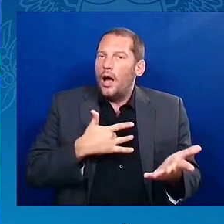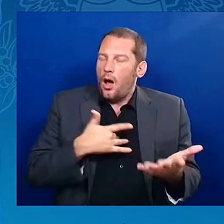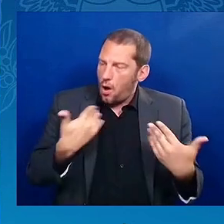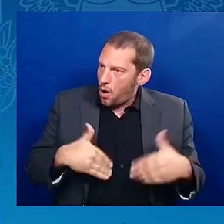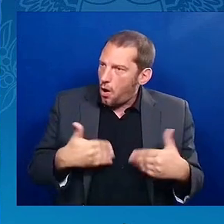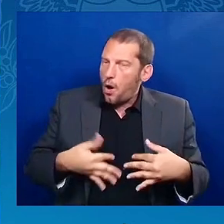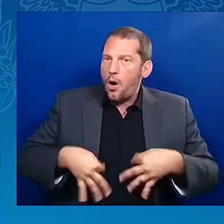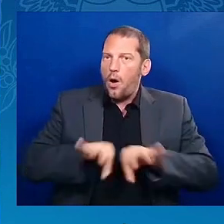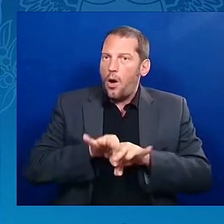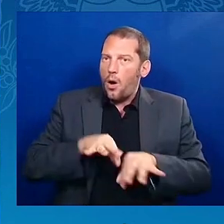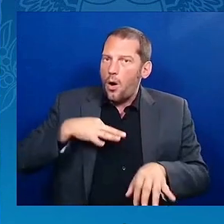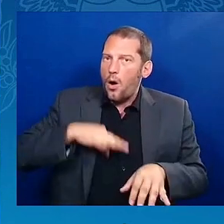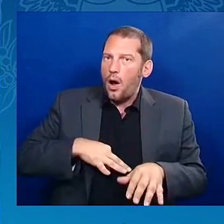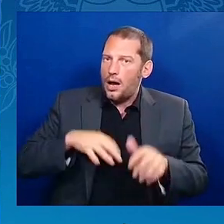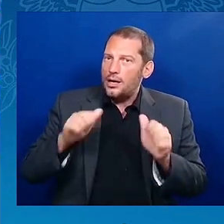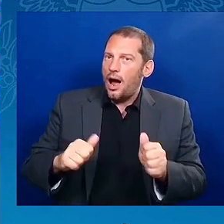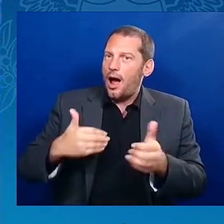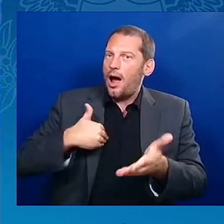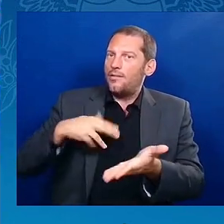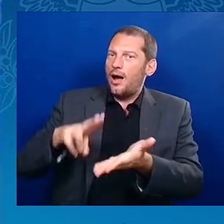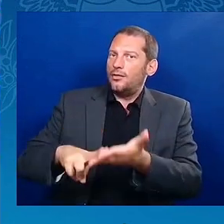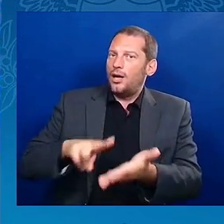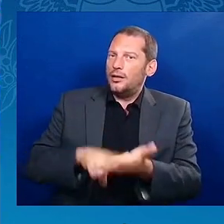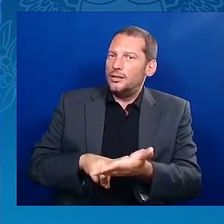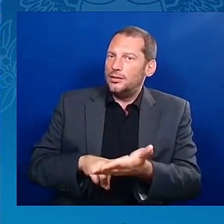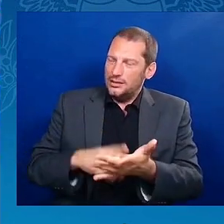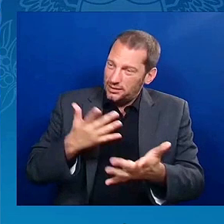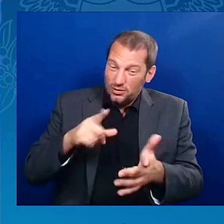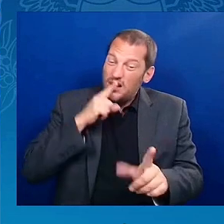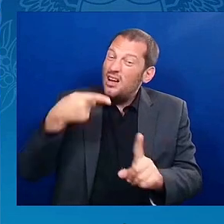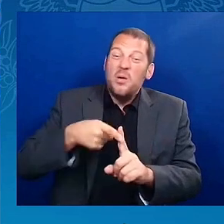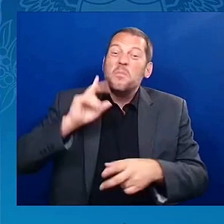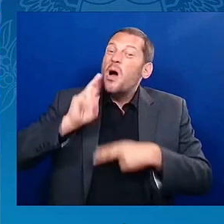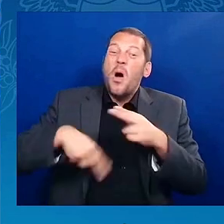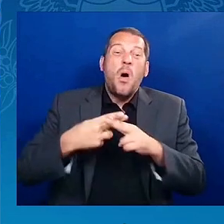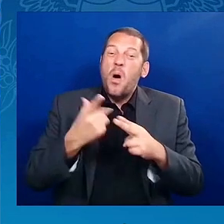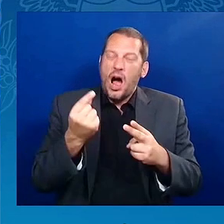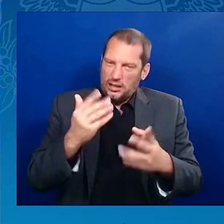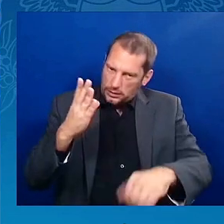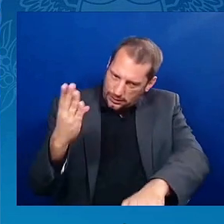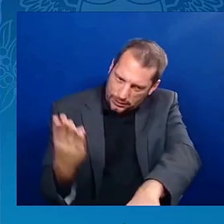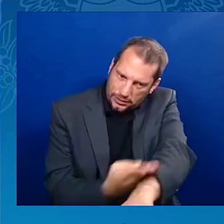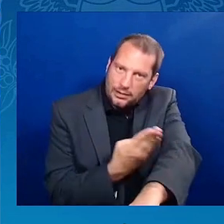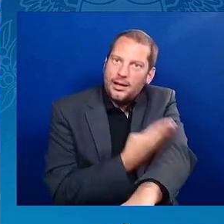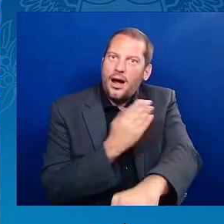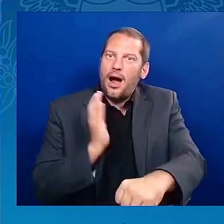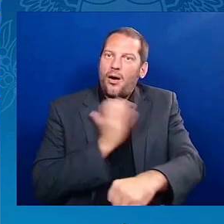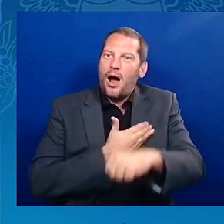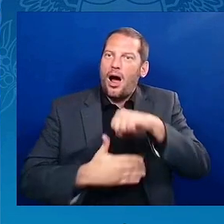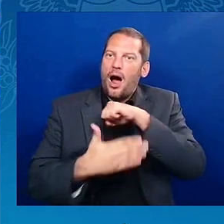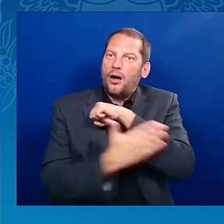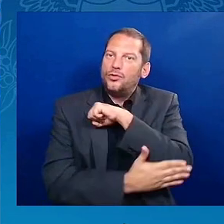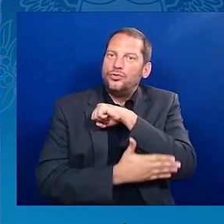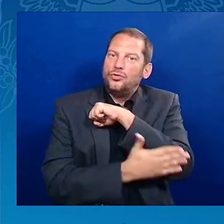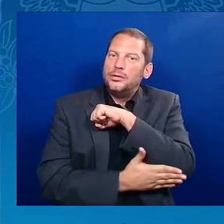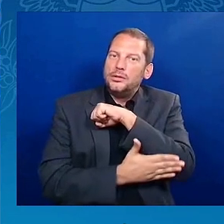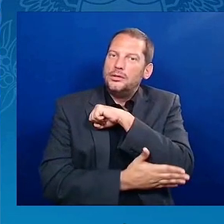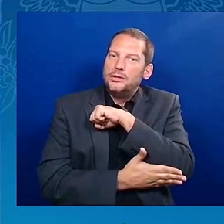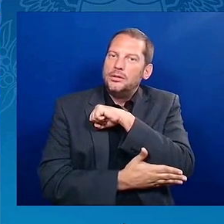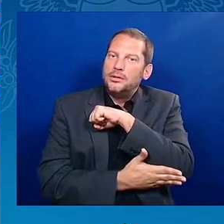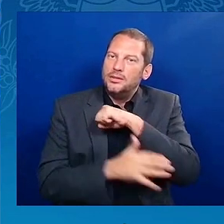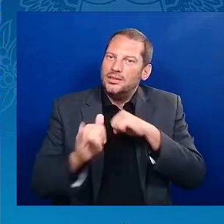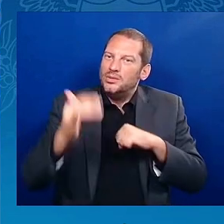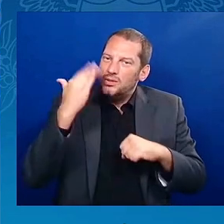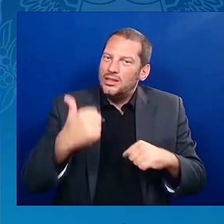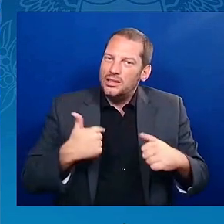So that's part of why I'm here is to ask everyone here, help me get out the word of what we